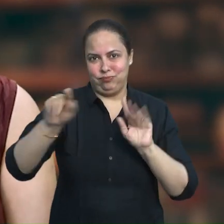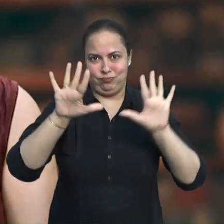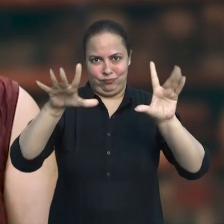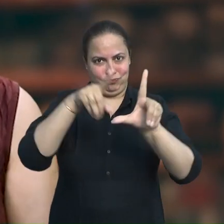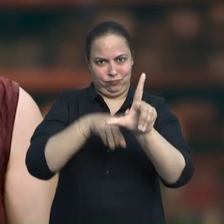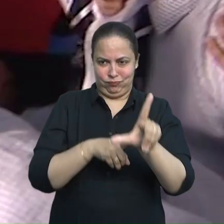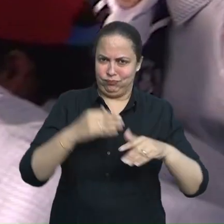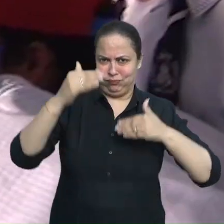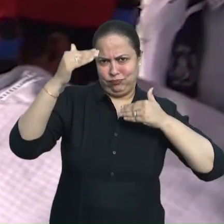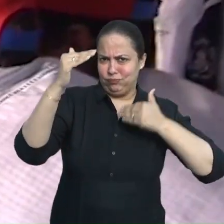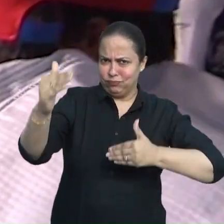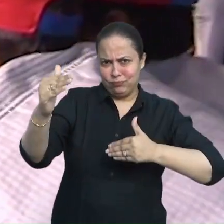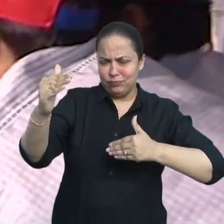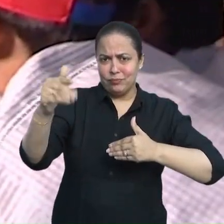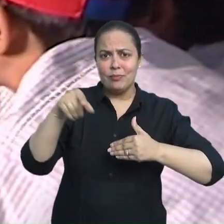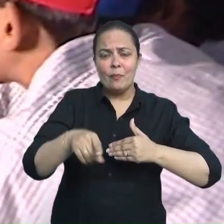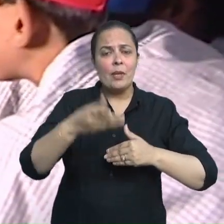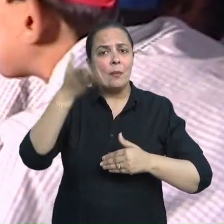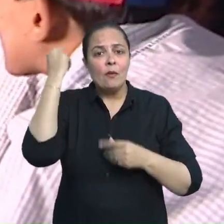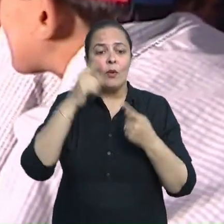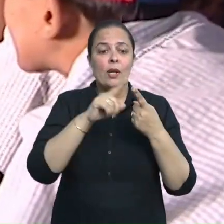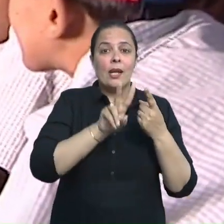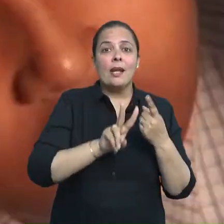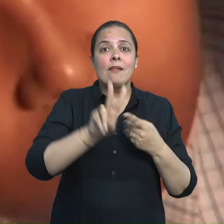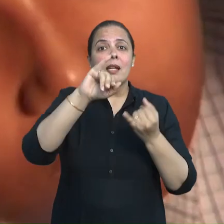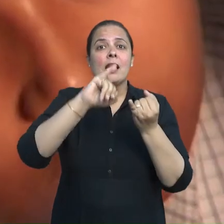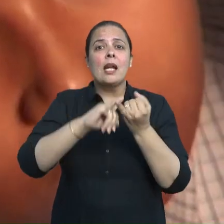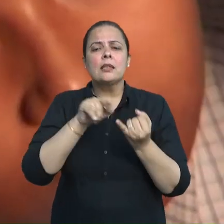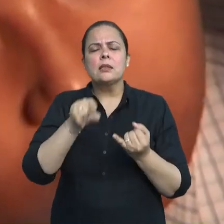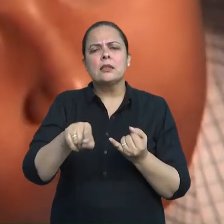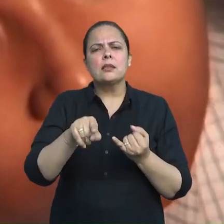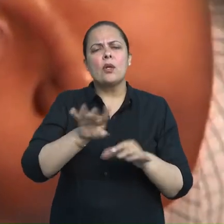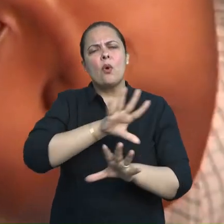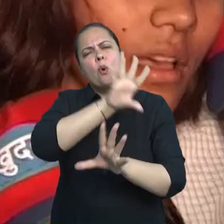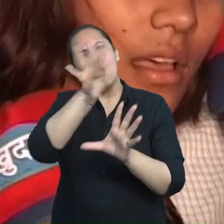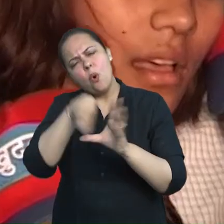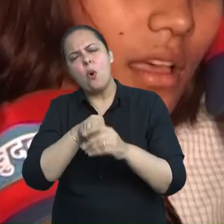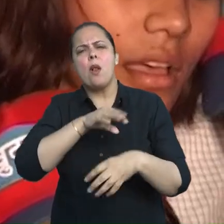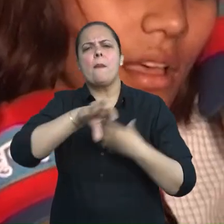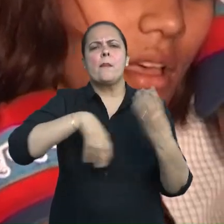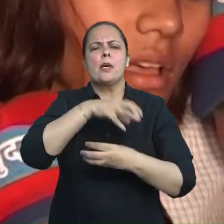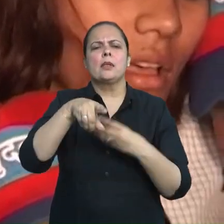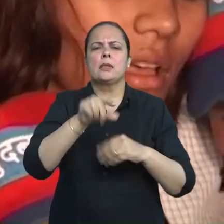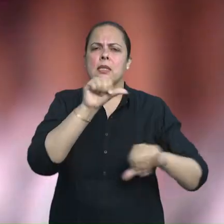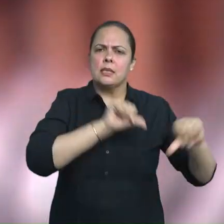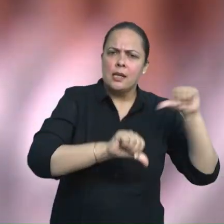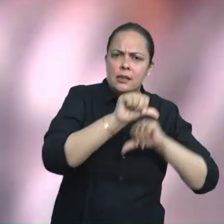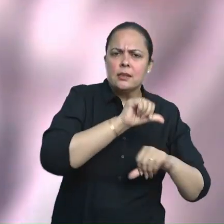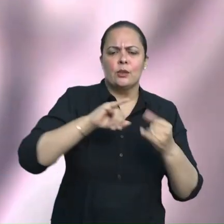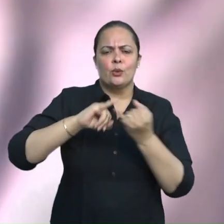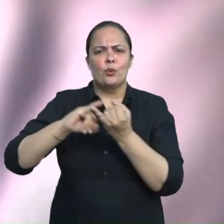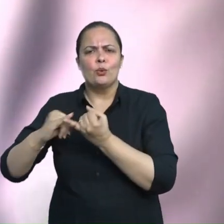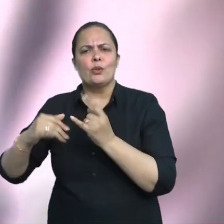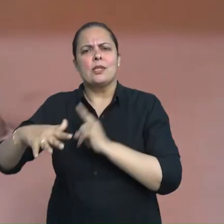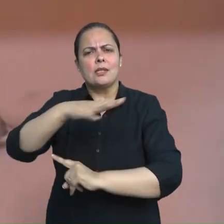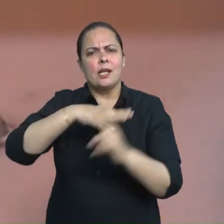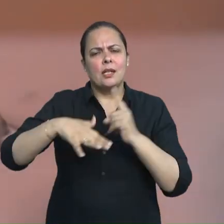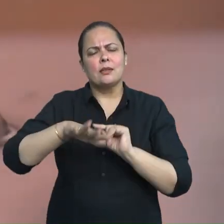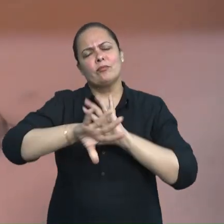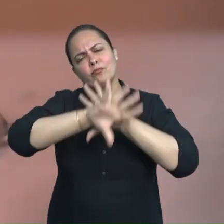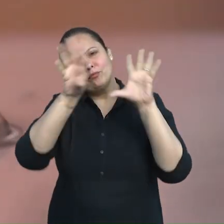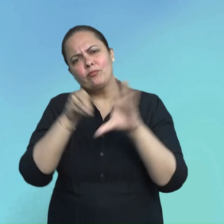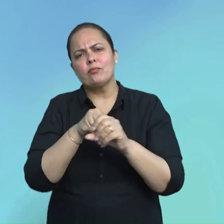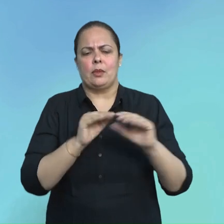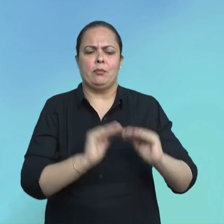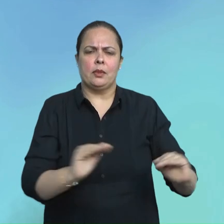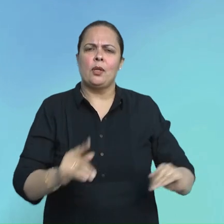environmental studies as a composite subject, including science and social science at the entire primary stage.